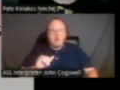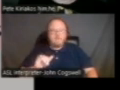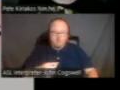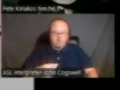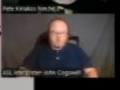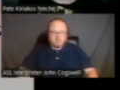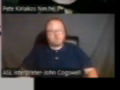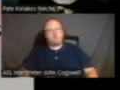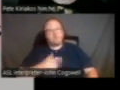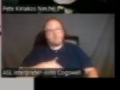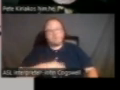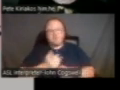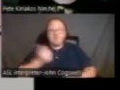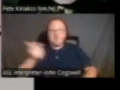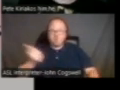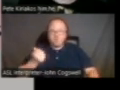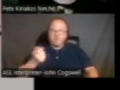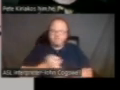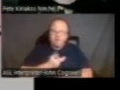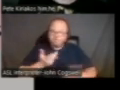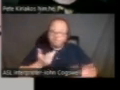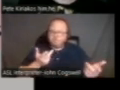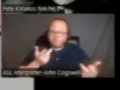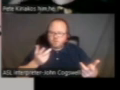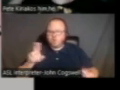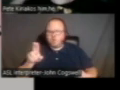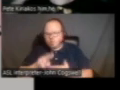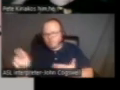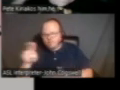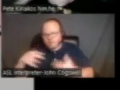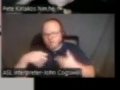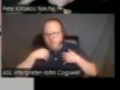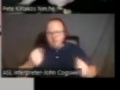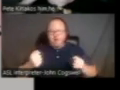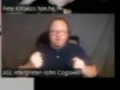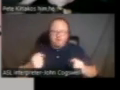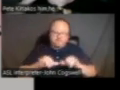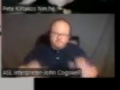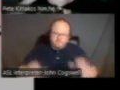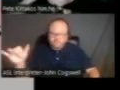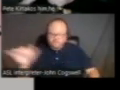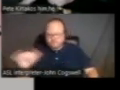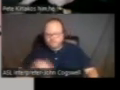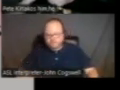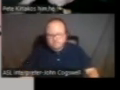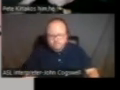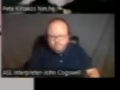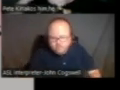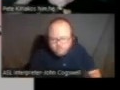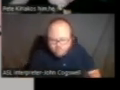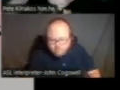And we get grants from, also from the university health system as well, because